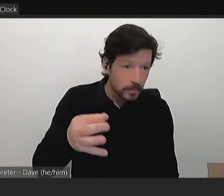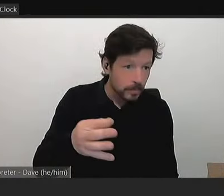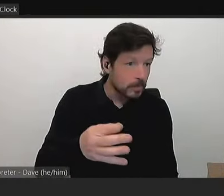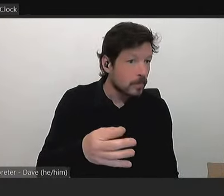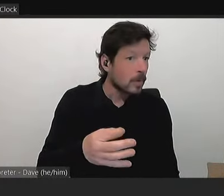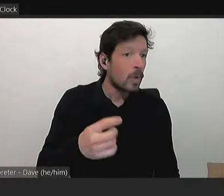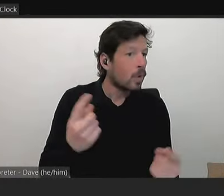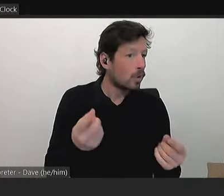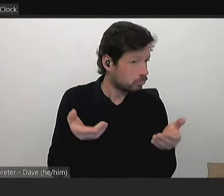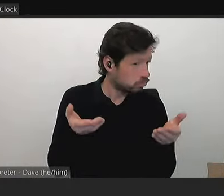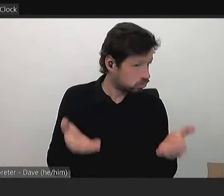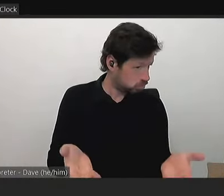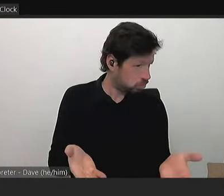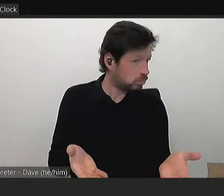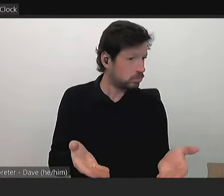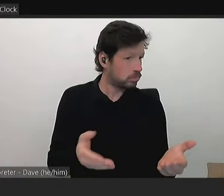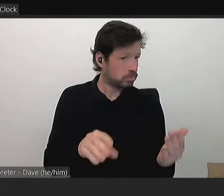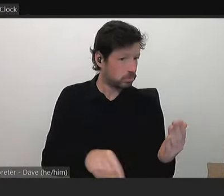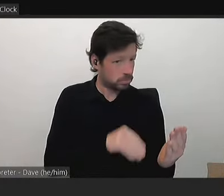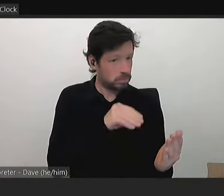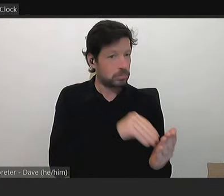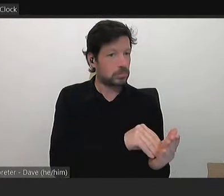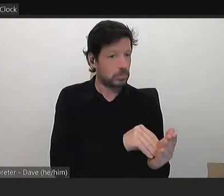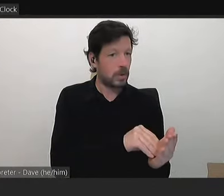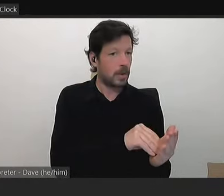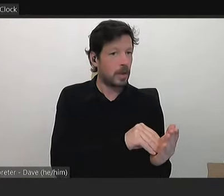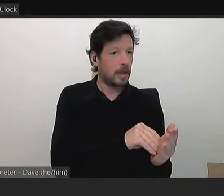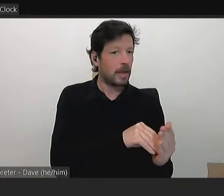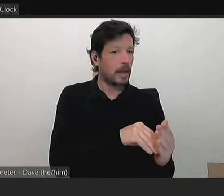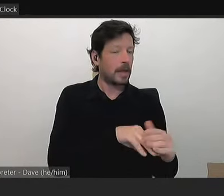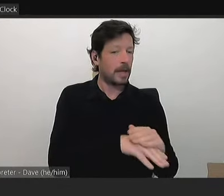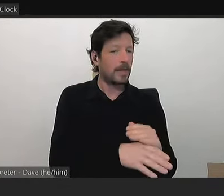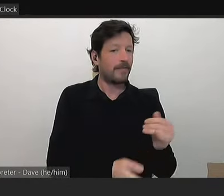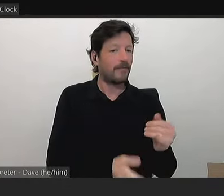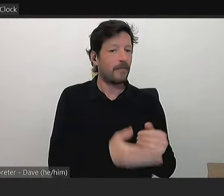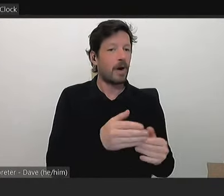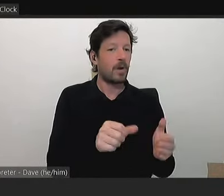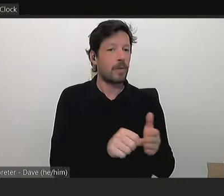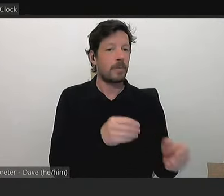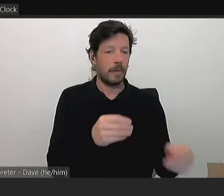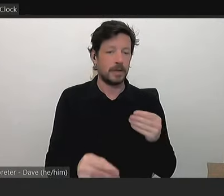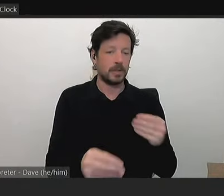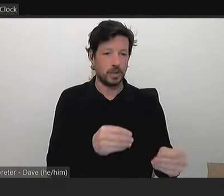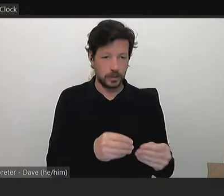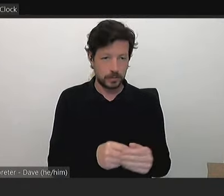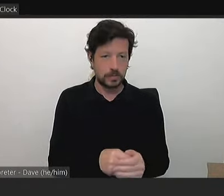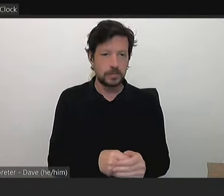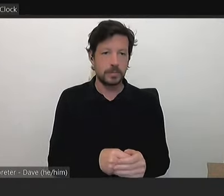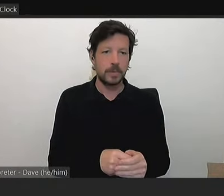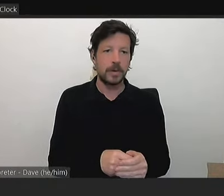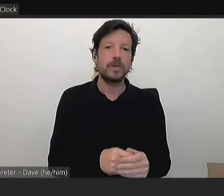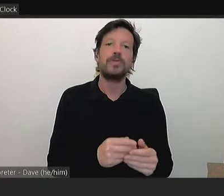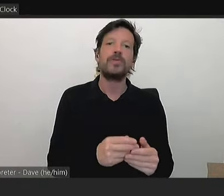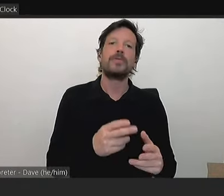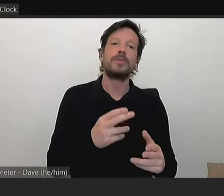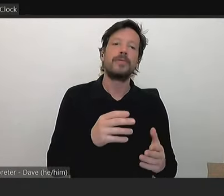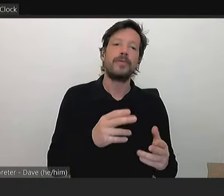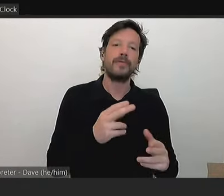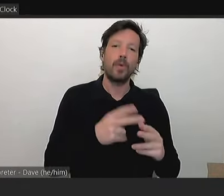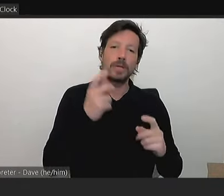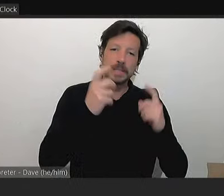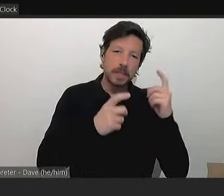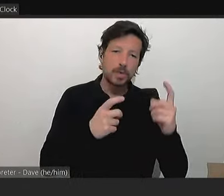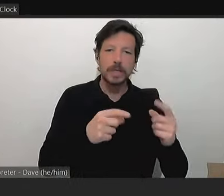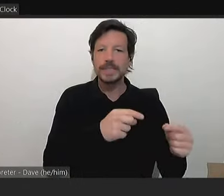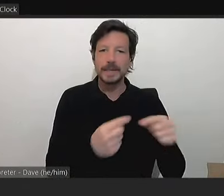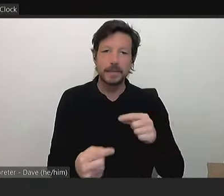motion amendment to include the item in the final budget being accepted for consideration and debate to raise their hands? So,